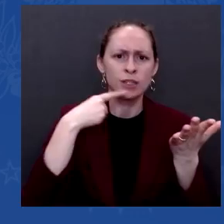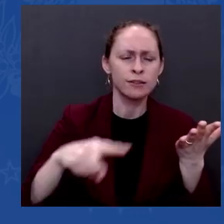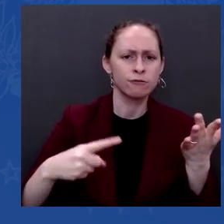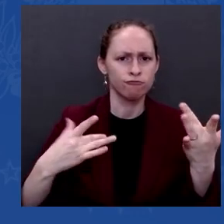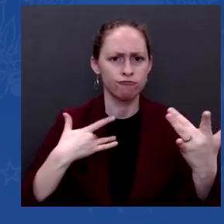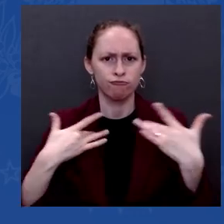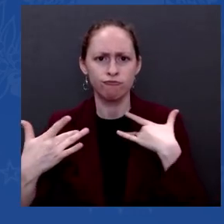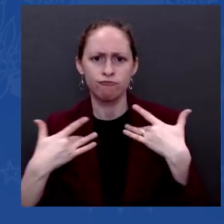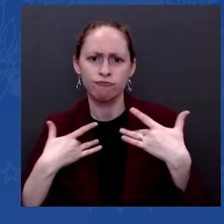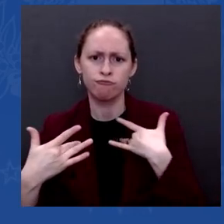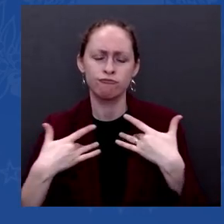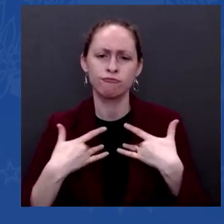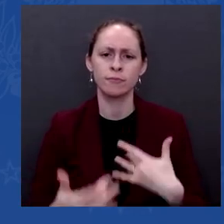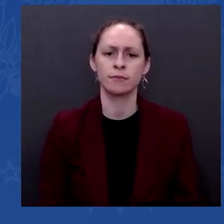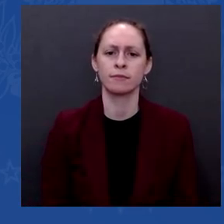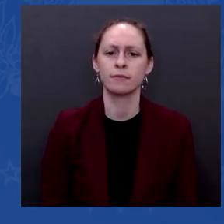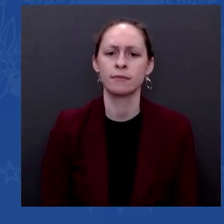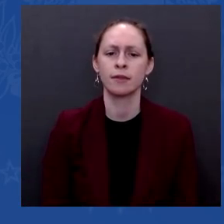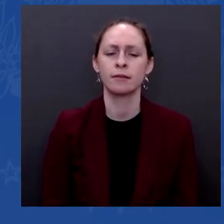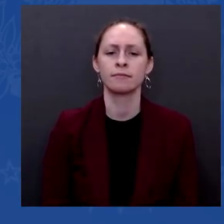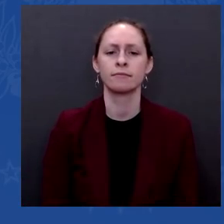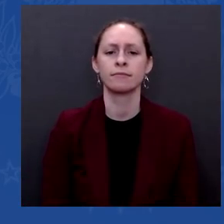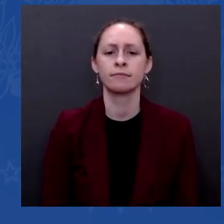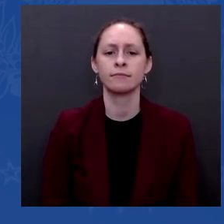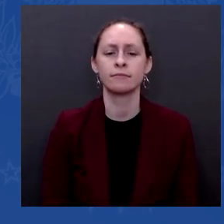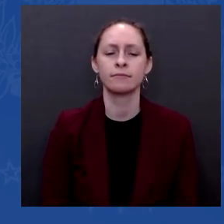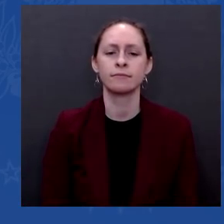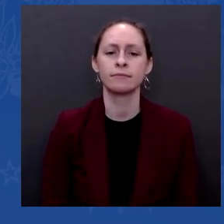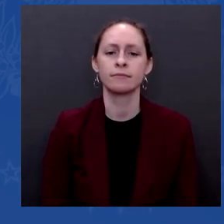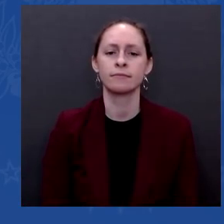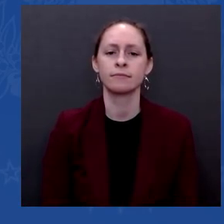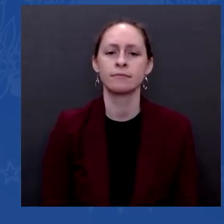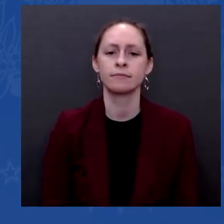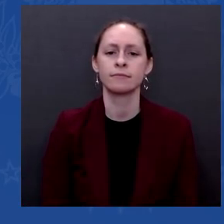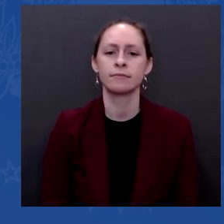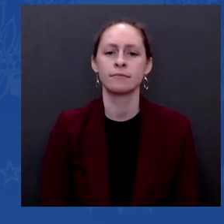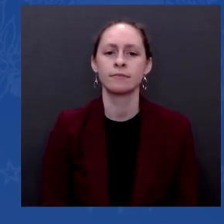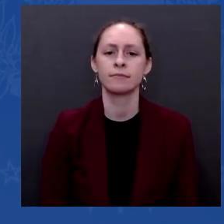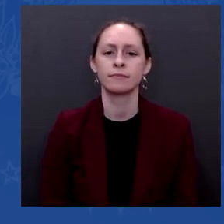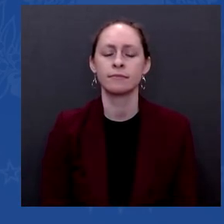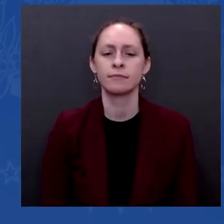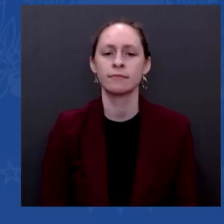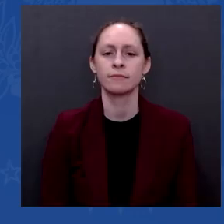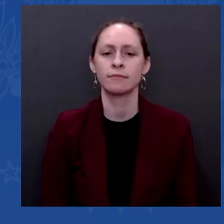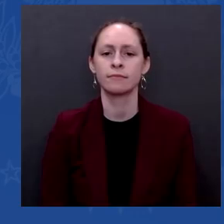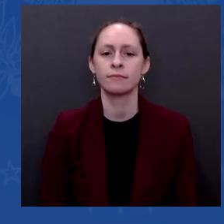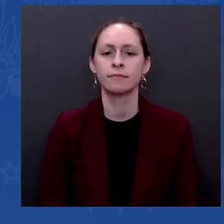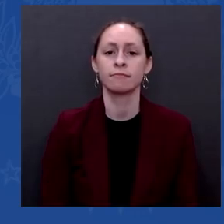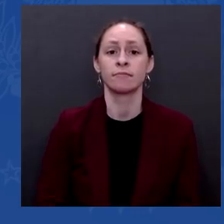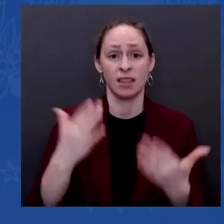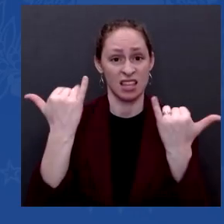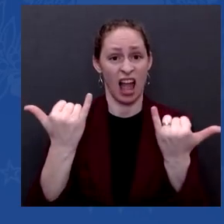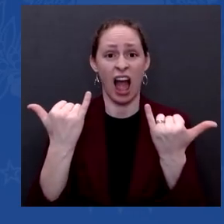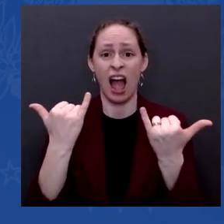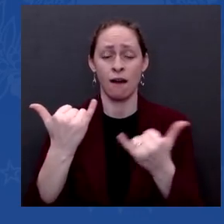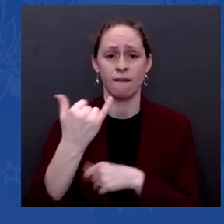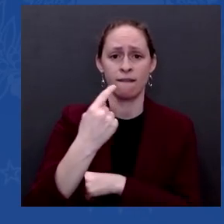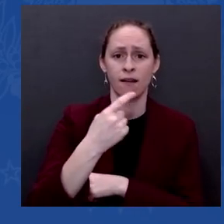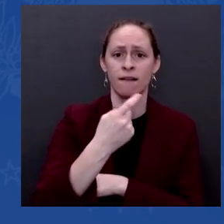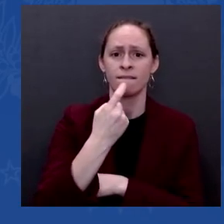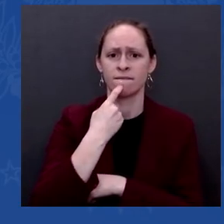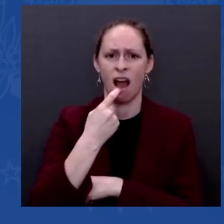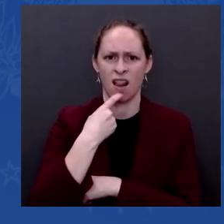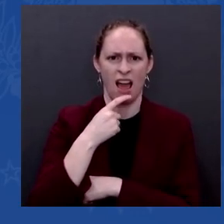didn't say they're going to do that. But they're talking about what, in fact, is going on and how outrageous Russia is being. We're finding